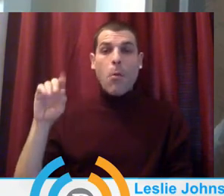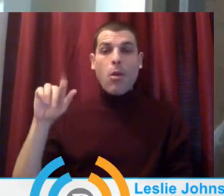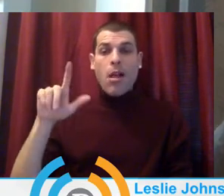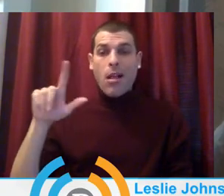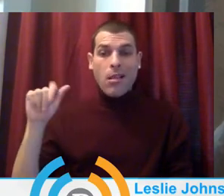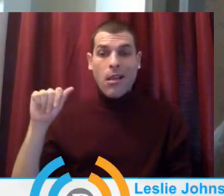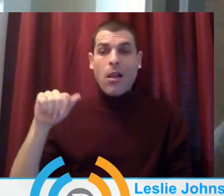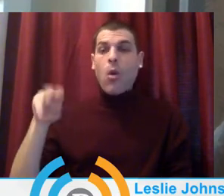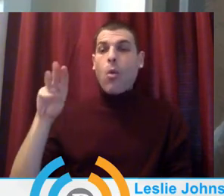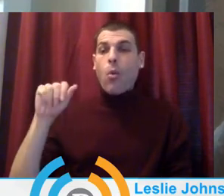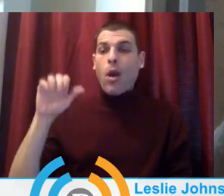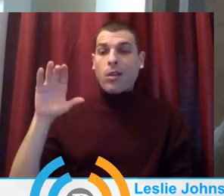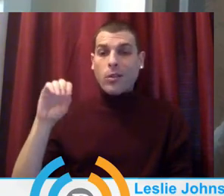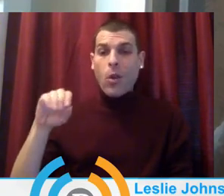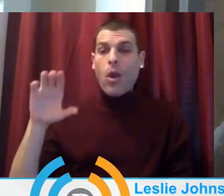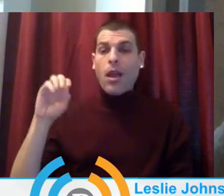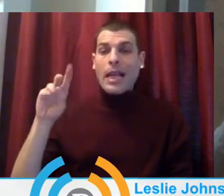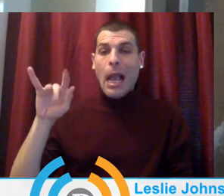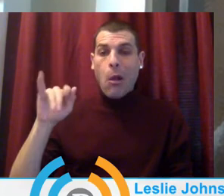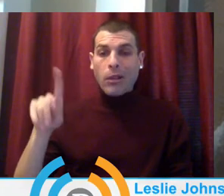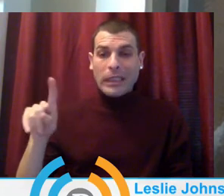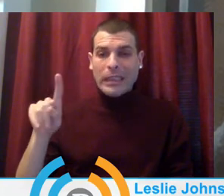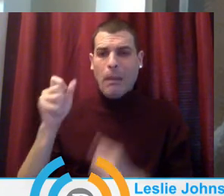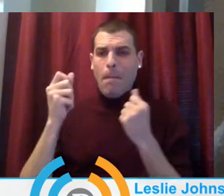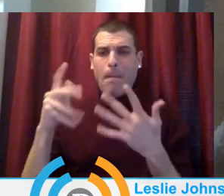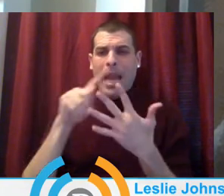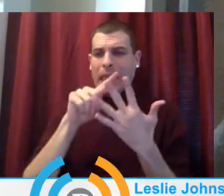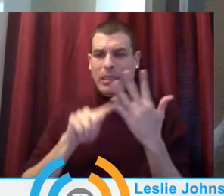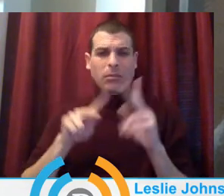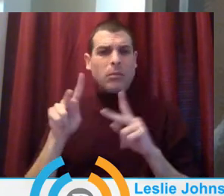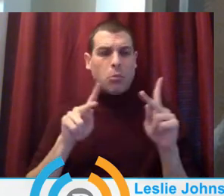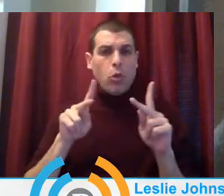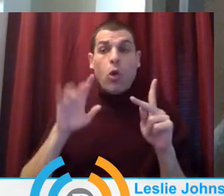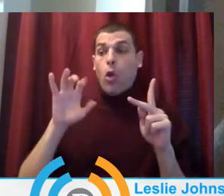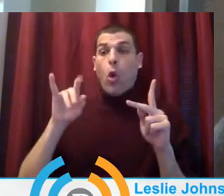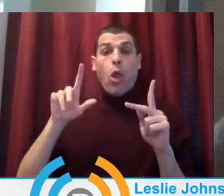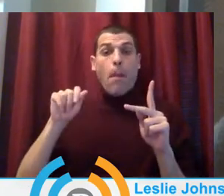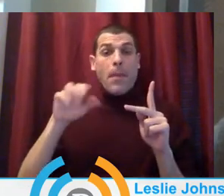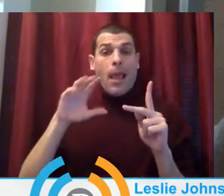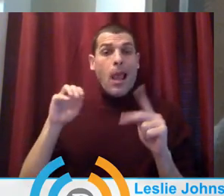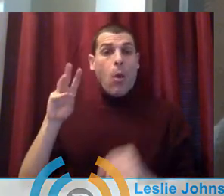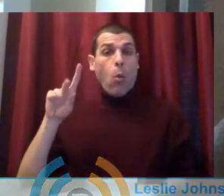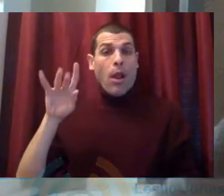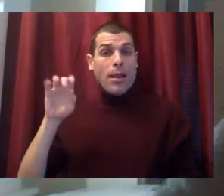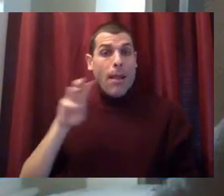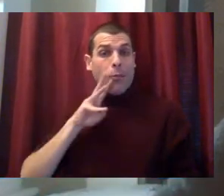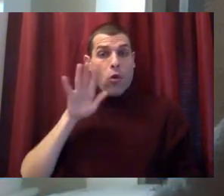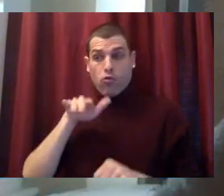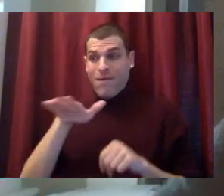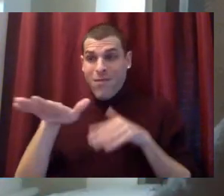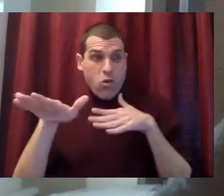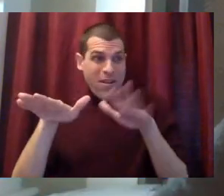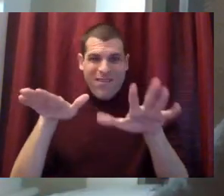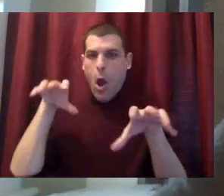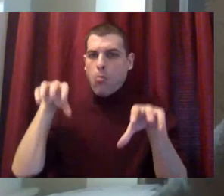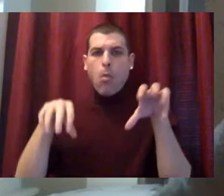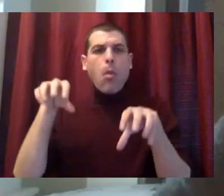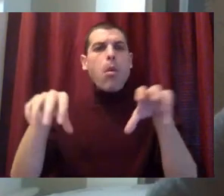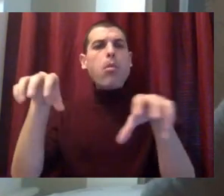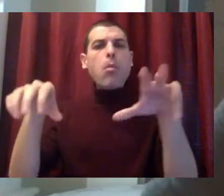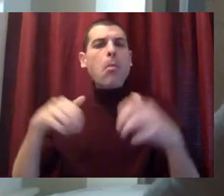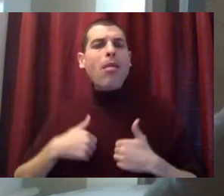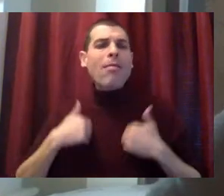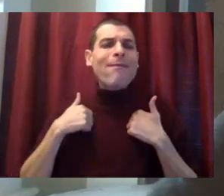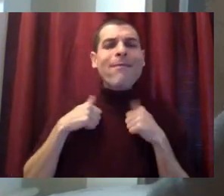long known the power and beauty of the Columbia and Willamette Rivers, raised families here, and built communities and traditions that carry